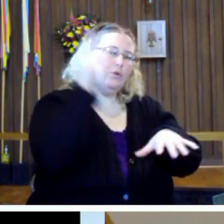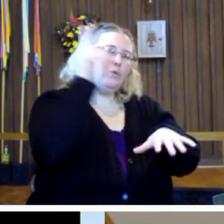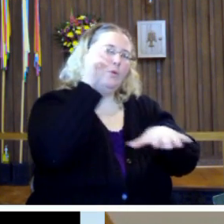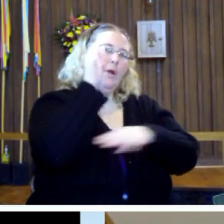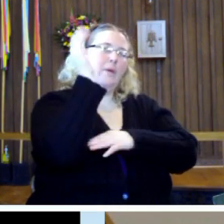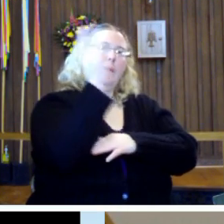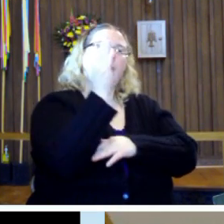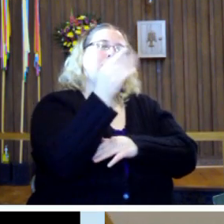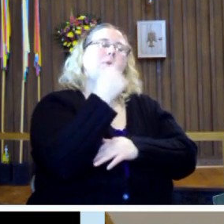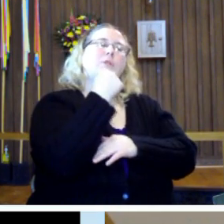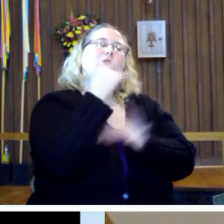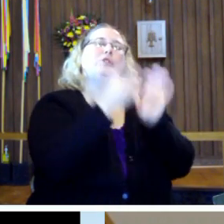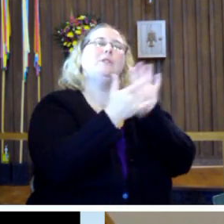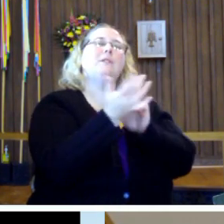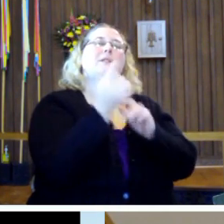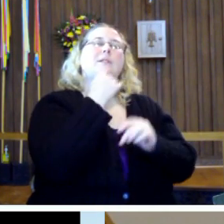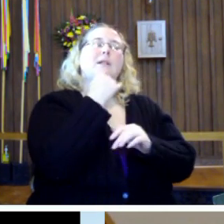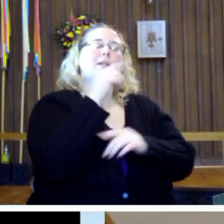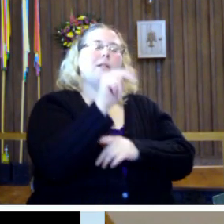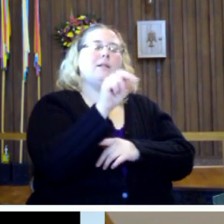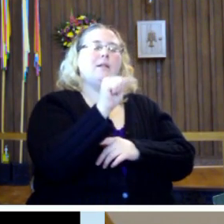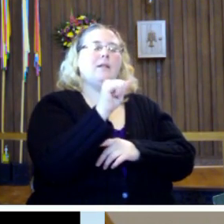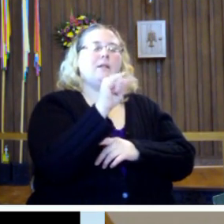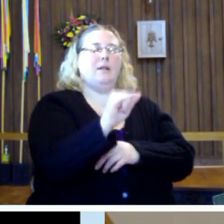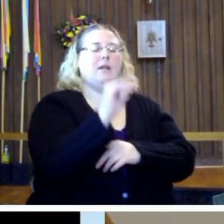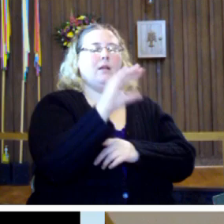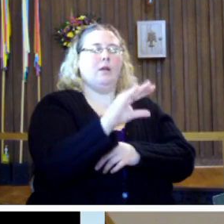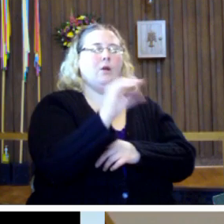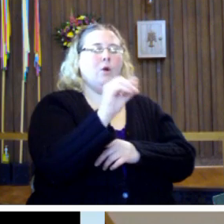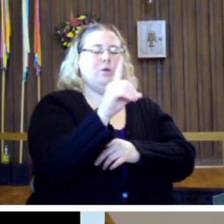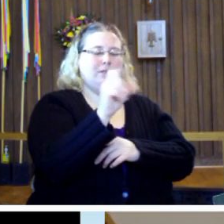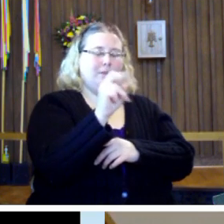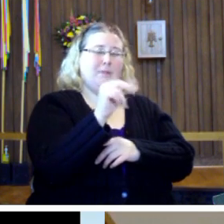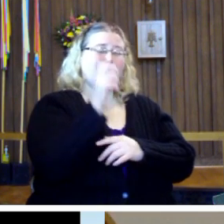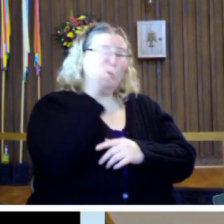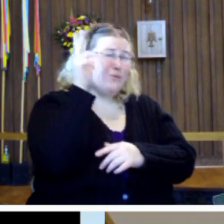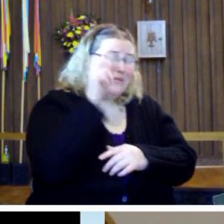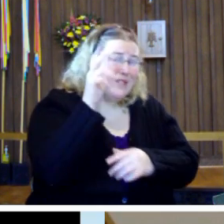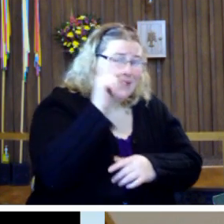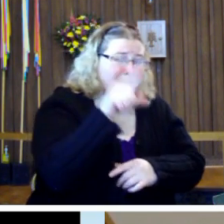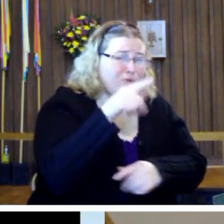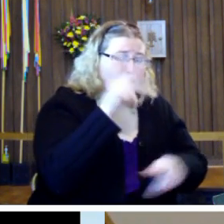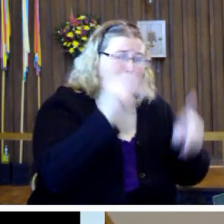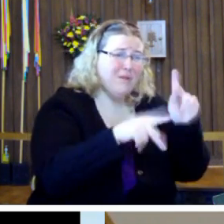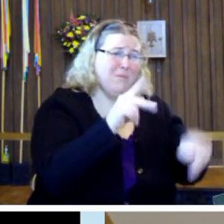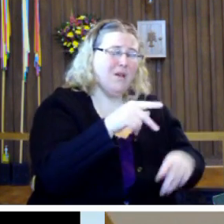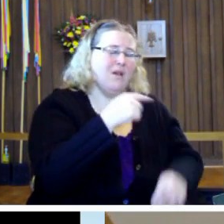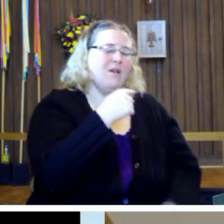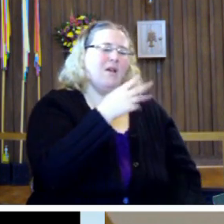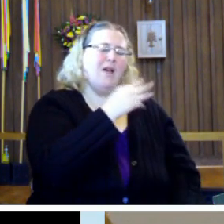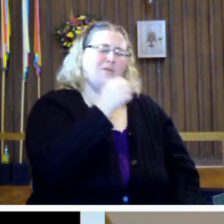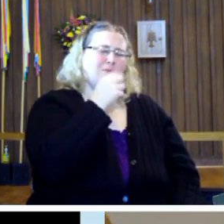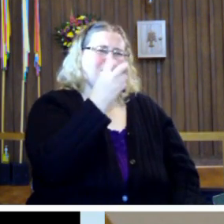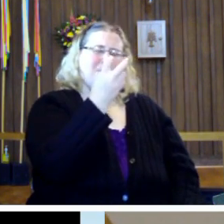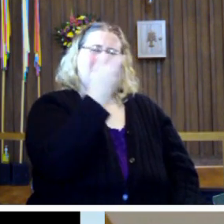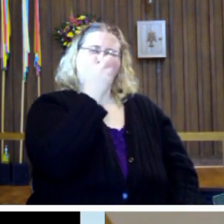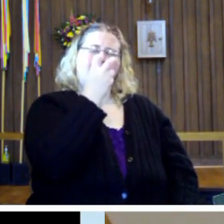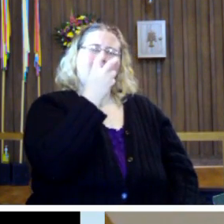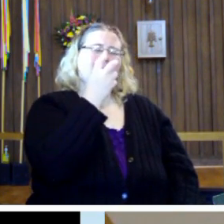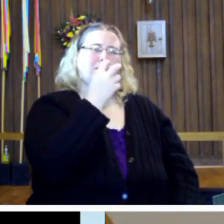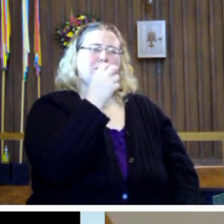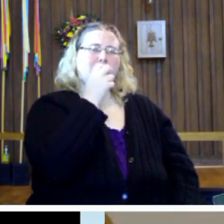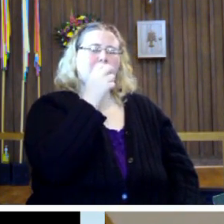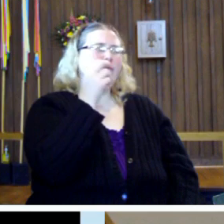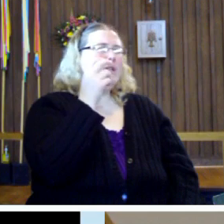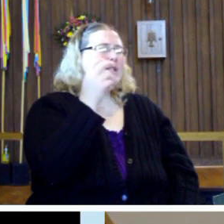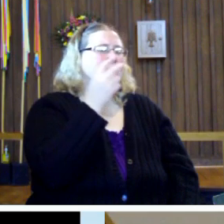like what Jesus was saying to Nicodemus, aren't you listening to the testimony? And he was kind of blind to it. He had